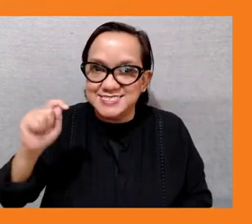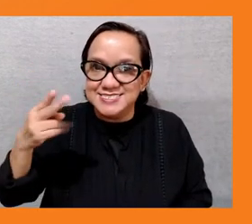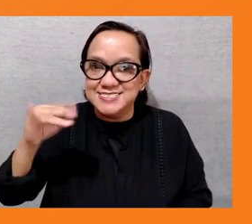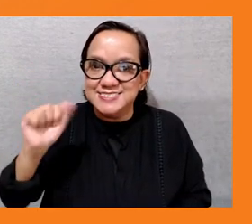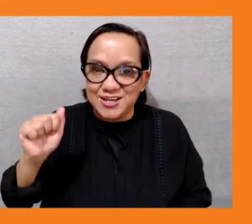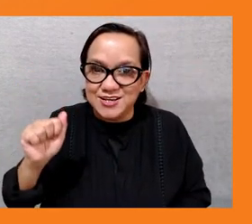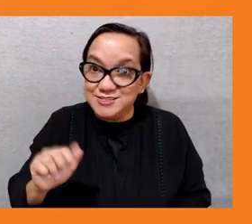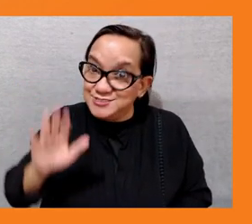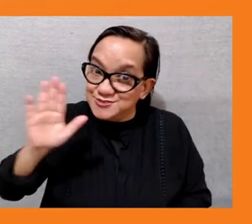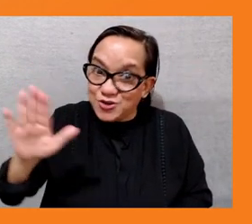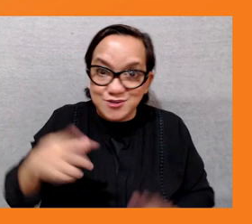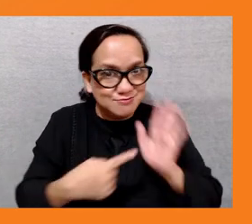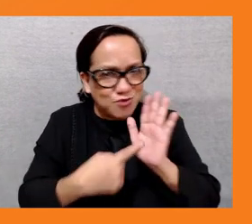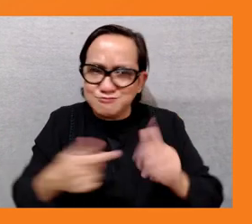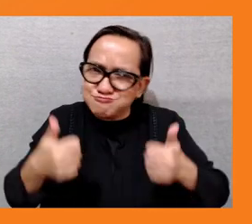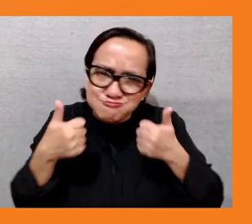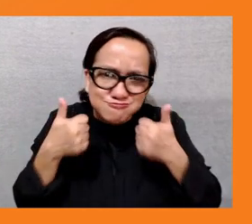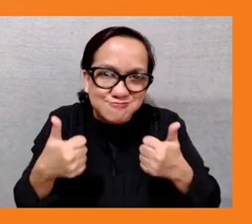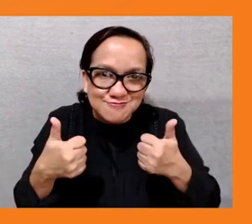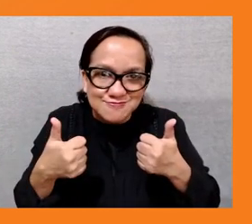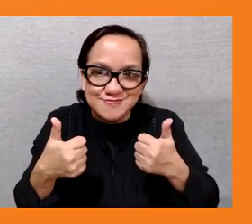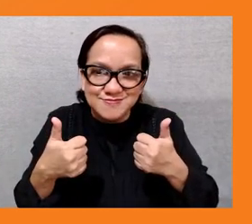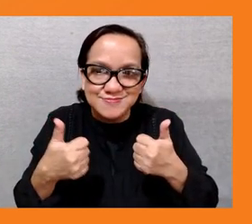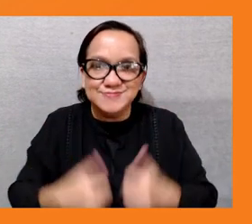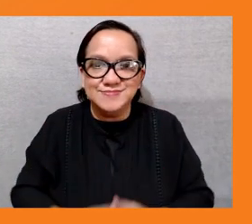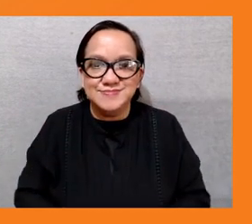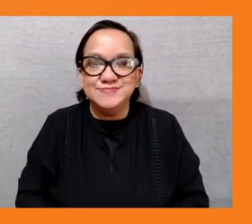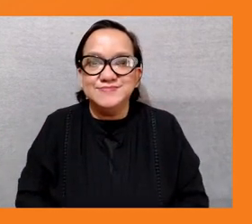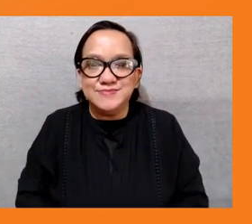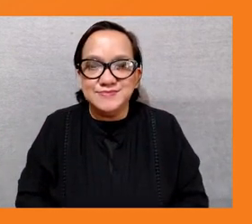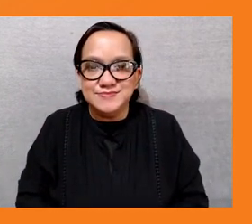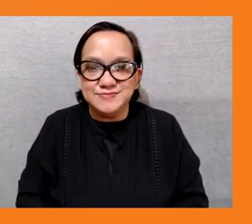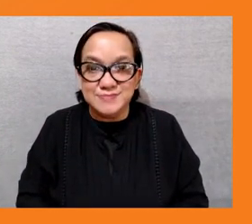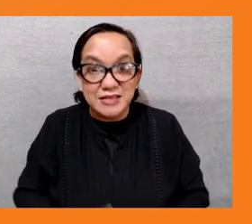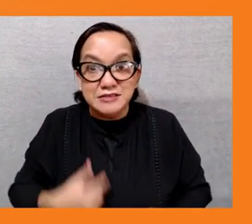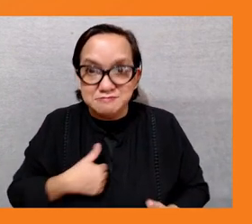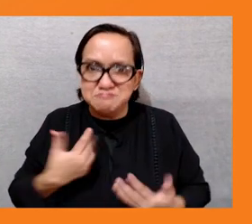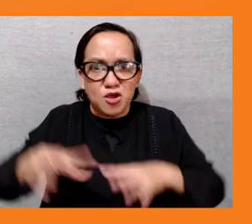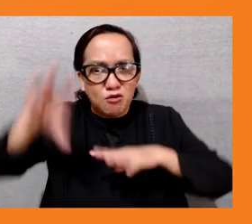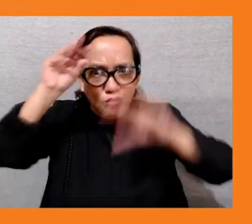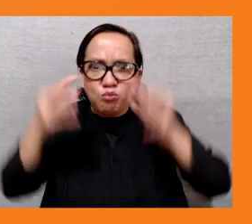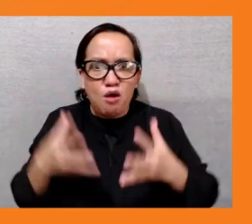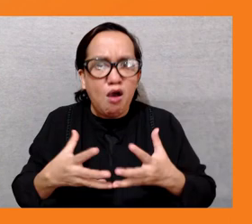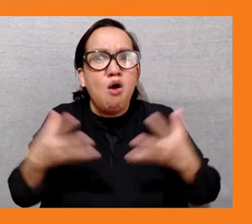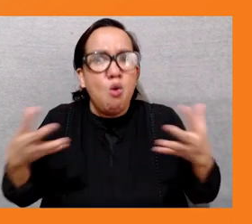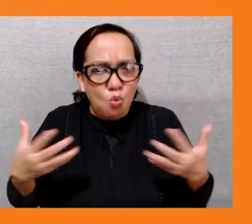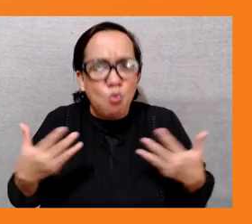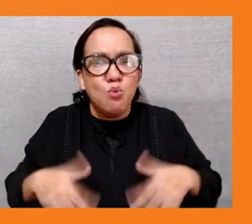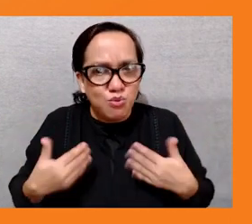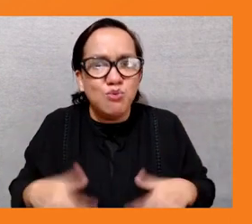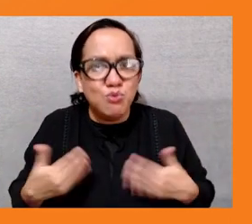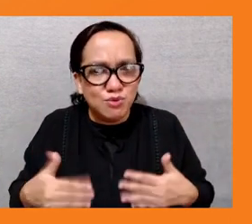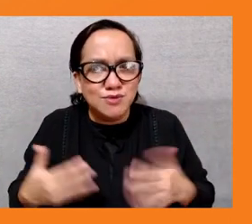that was a lot and i think definitely learned a lot from our speakers now we can see all the linkages between kate's presentation